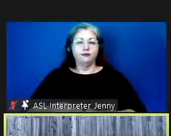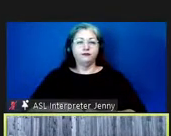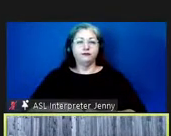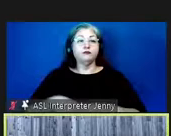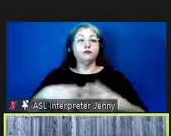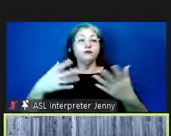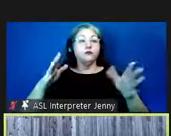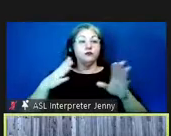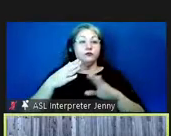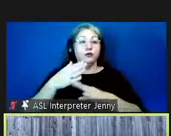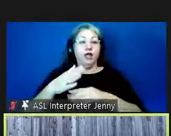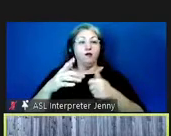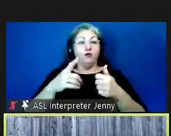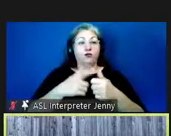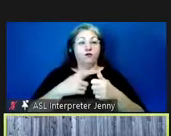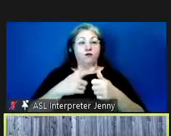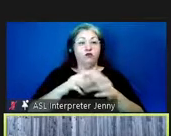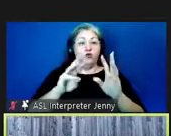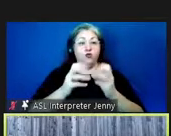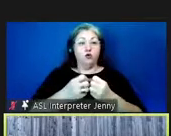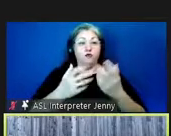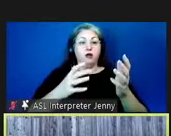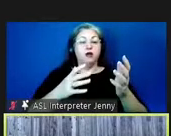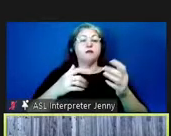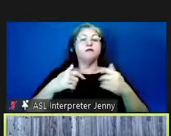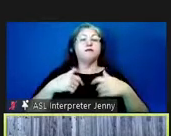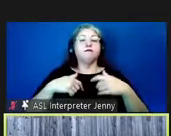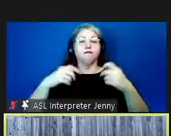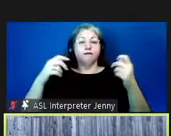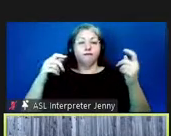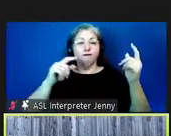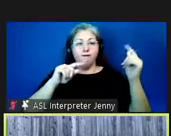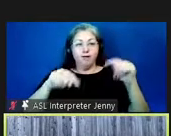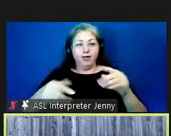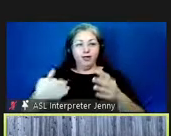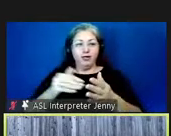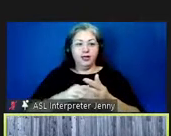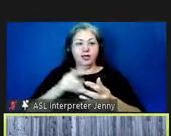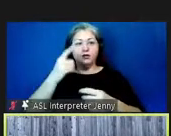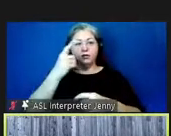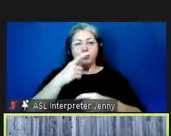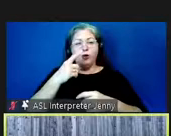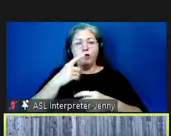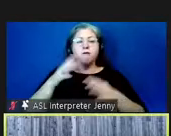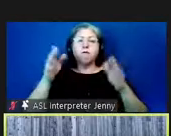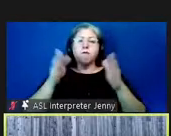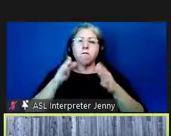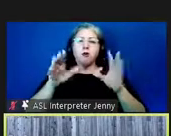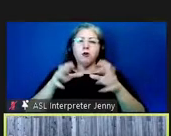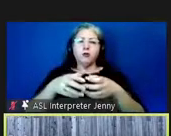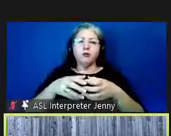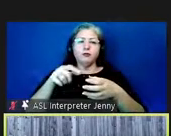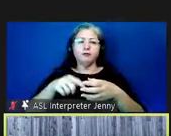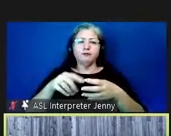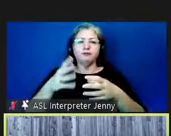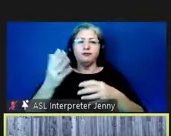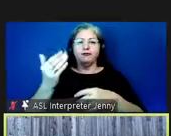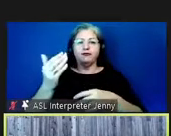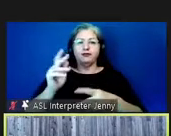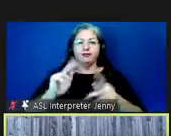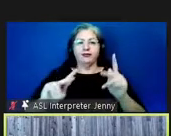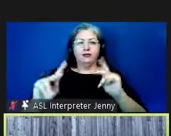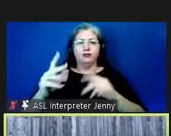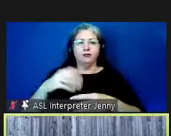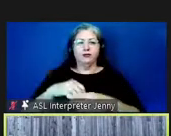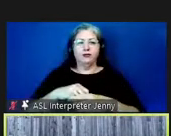initial workshop we returned to hawaii a small subset of 15 participants